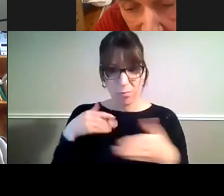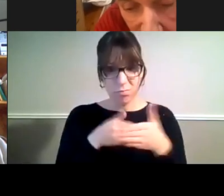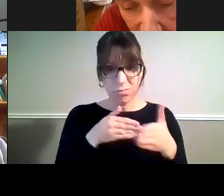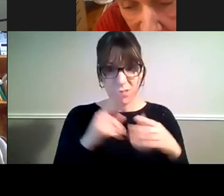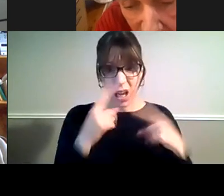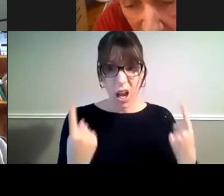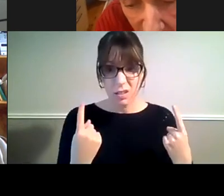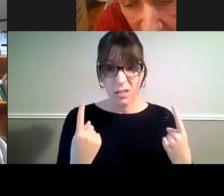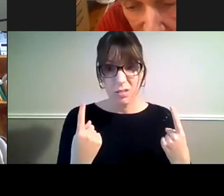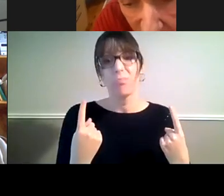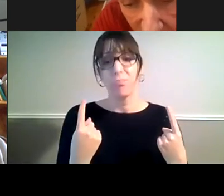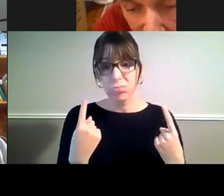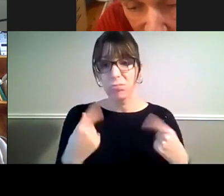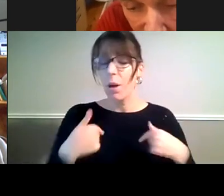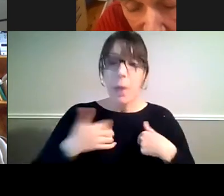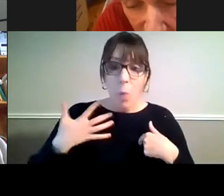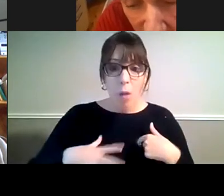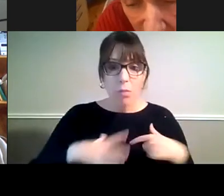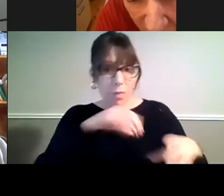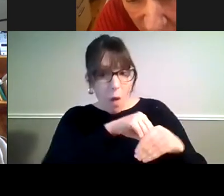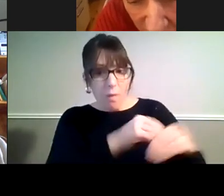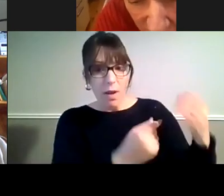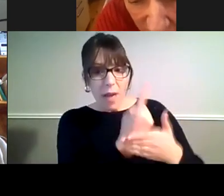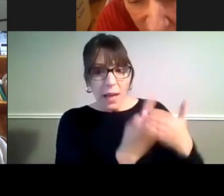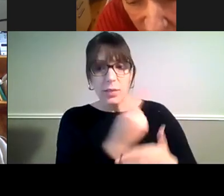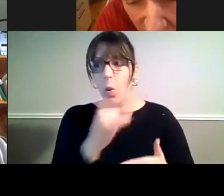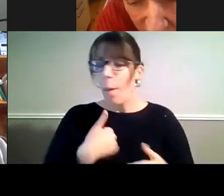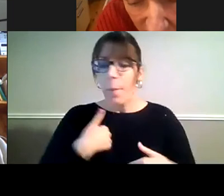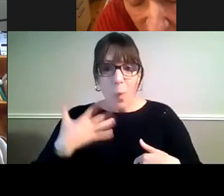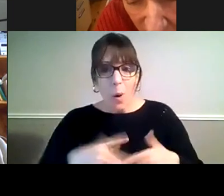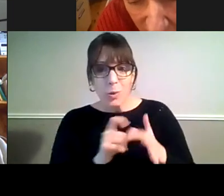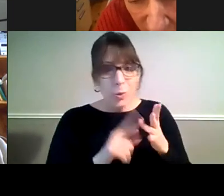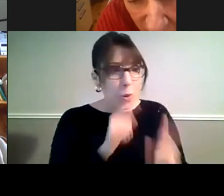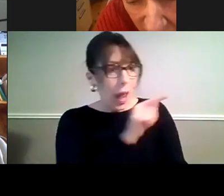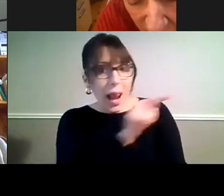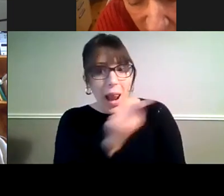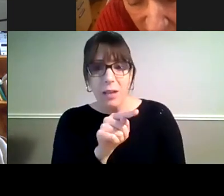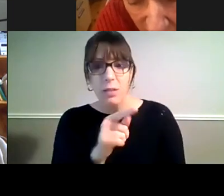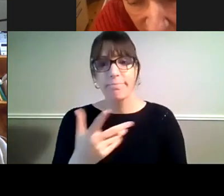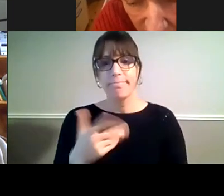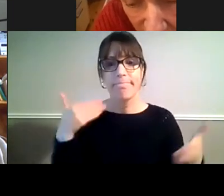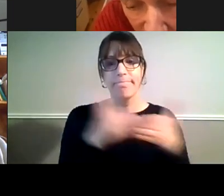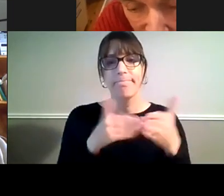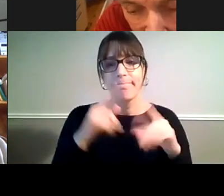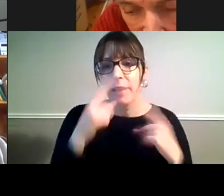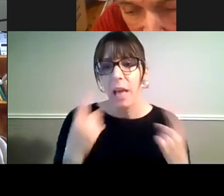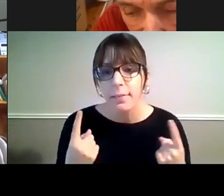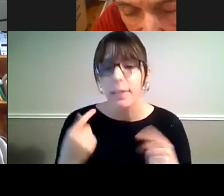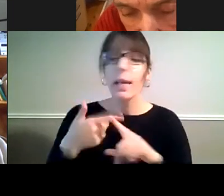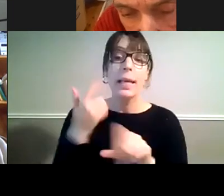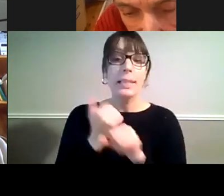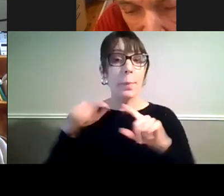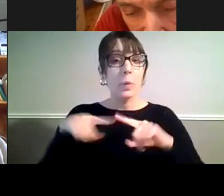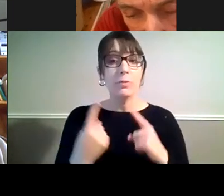that perhaps we would like to do or would be benefit to us to do, like different exercising or